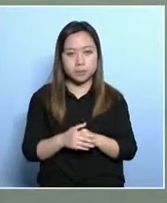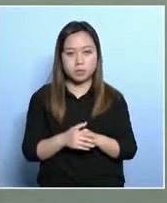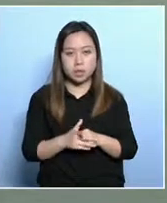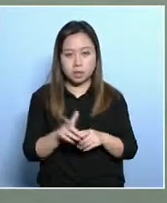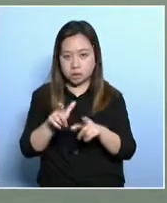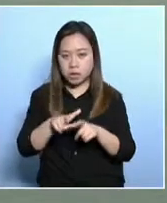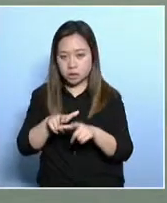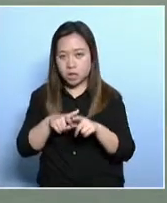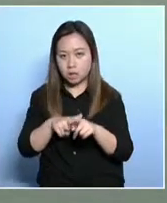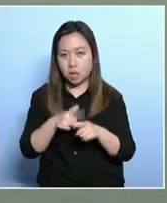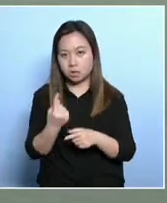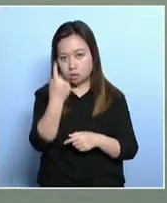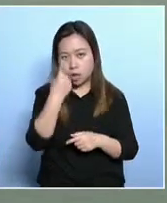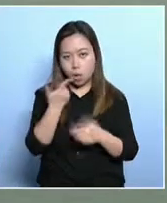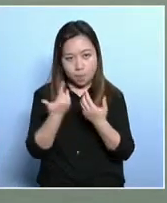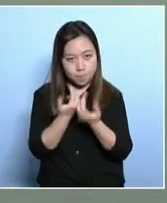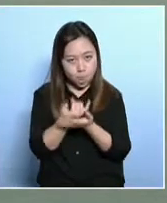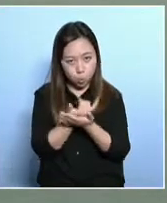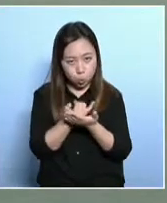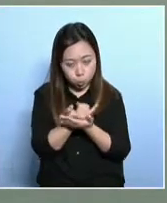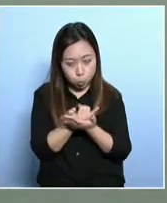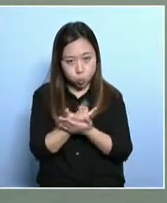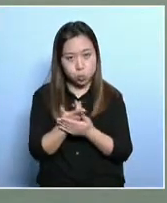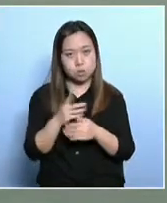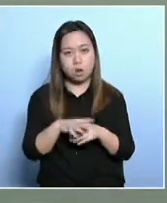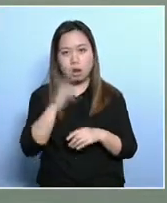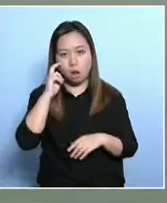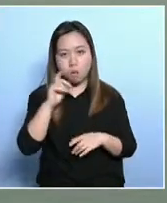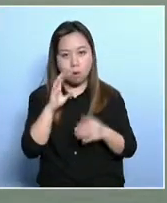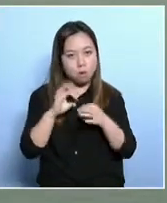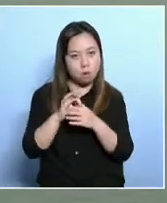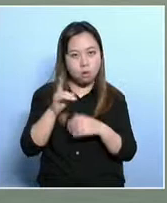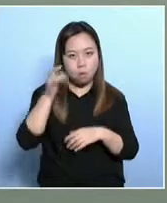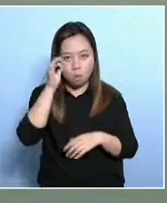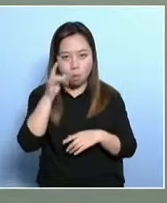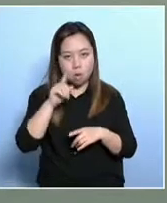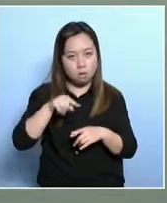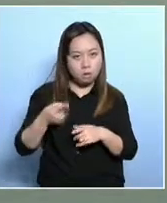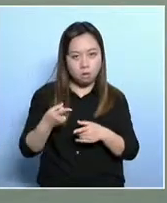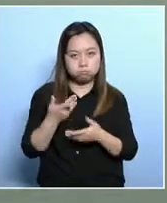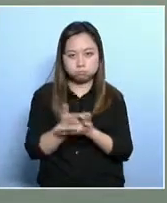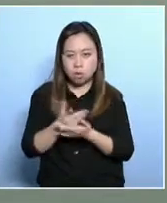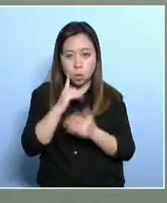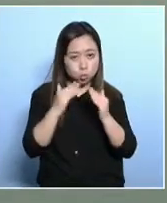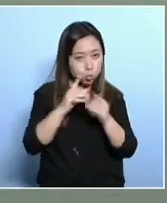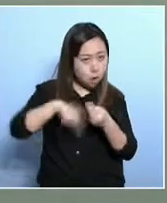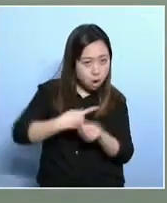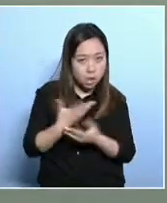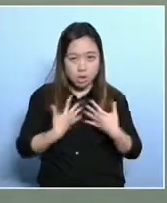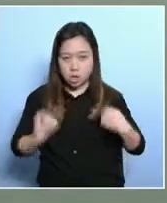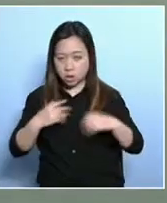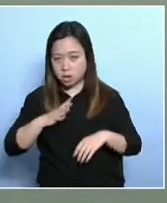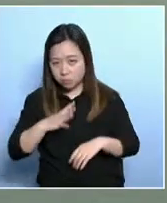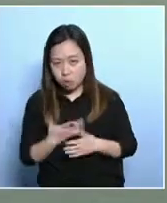different levels of living standards. And if you take into account